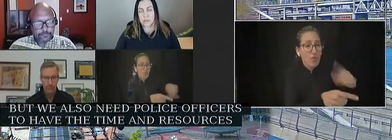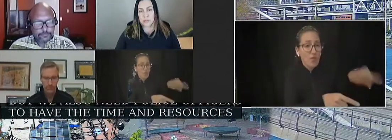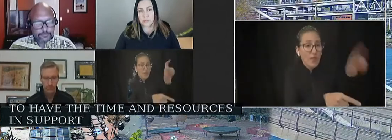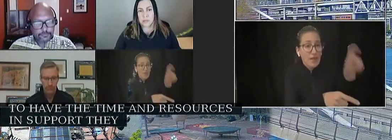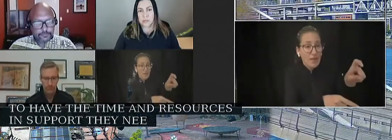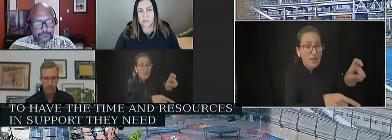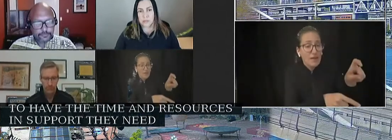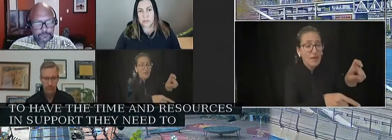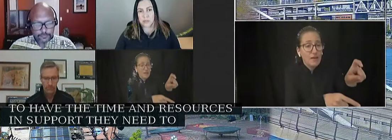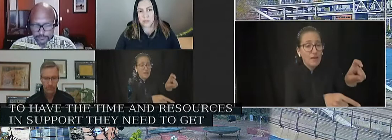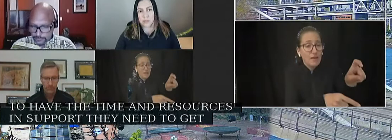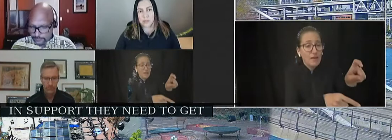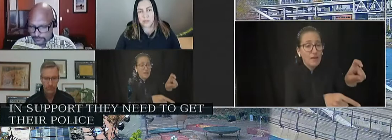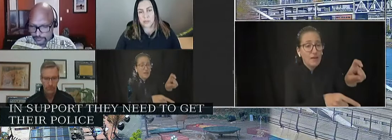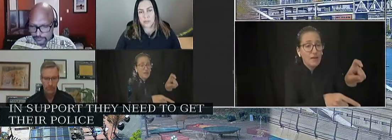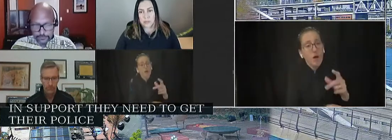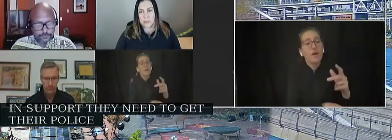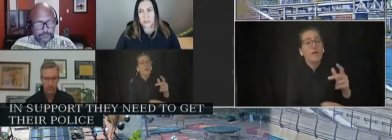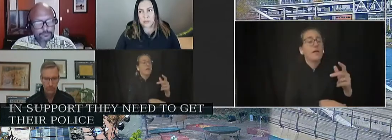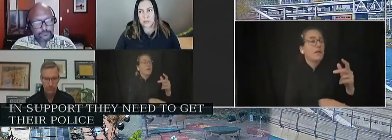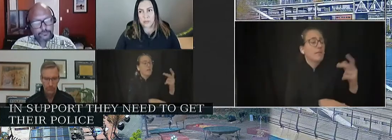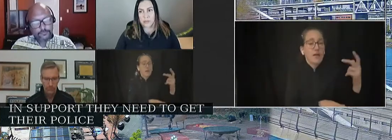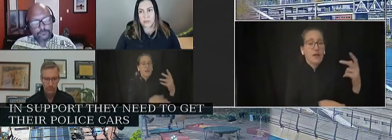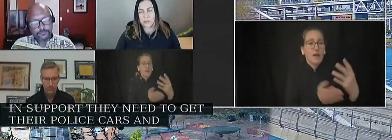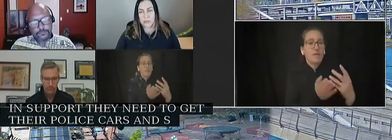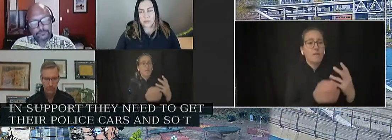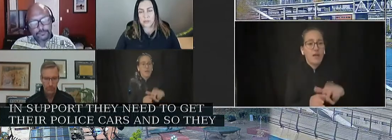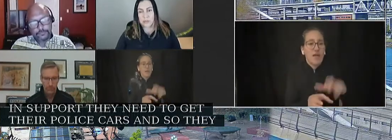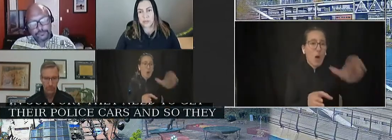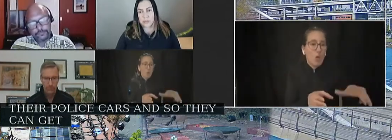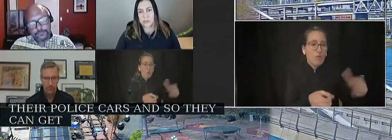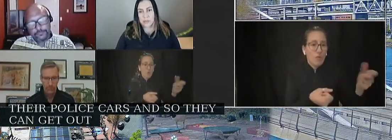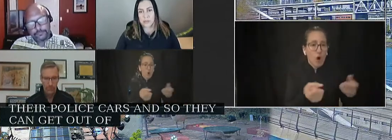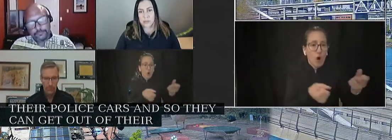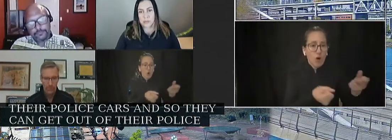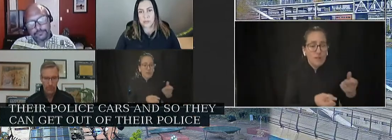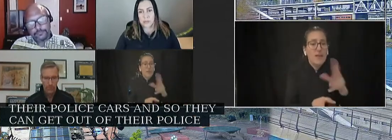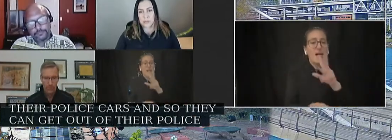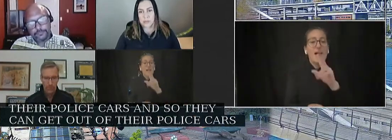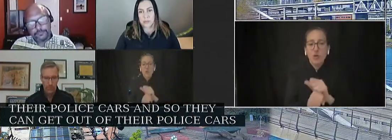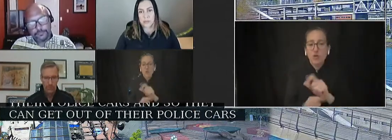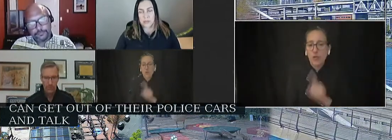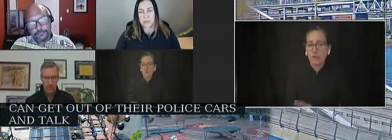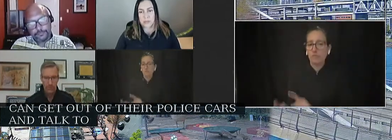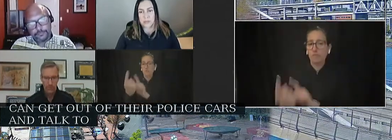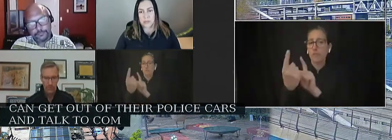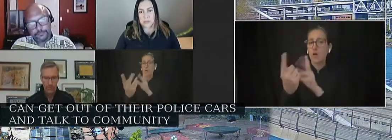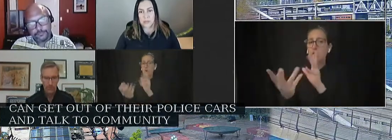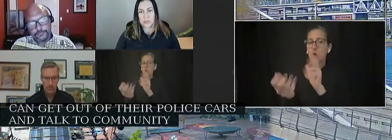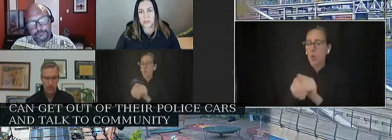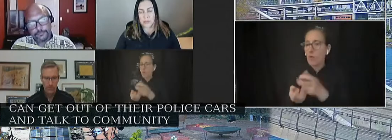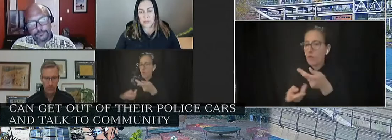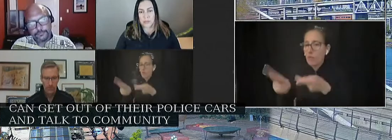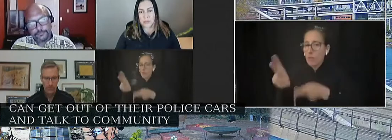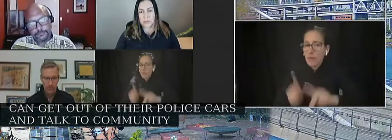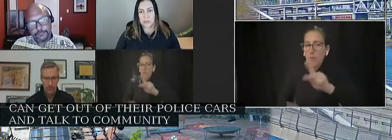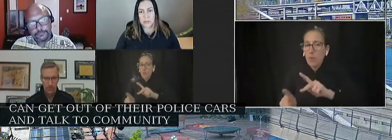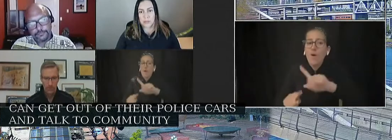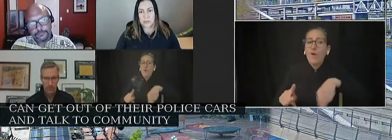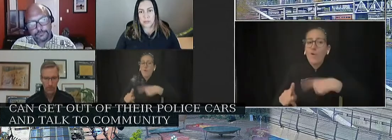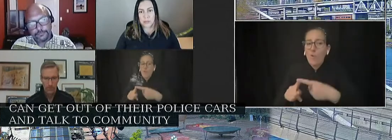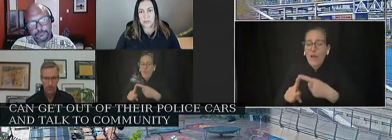police cars and talk so they can get out of their police cars and talk to community members in non-crisis situations.